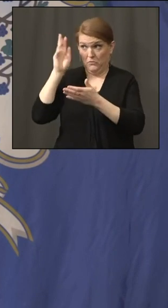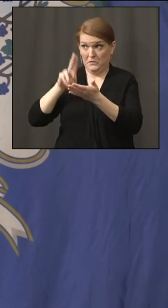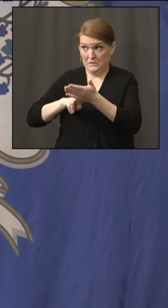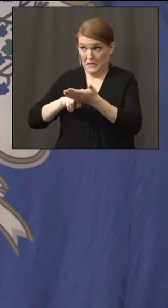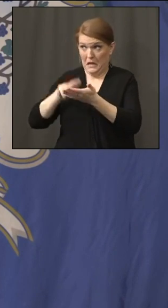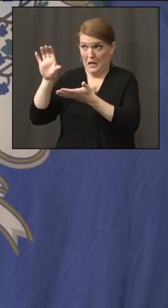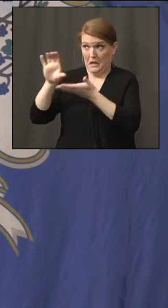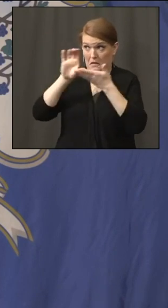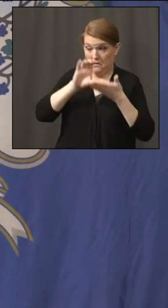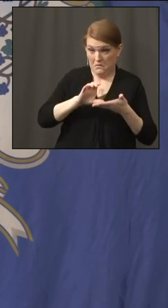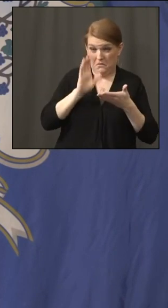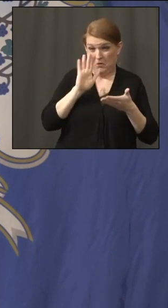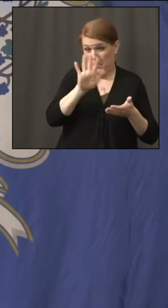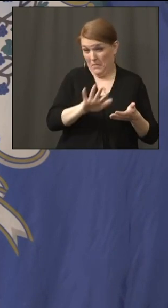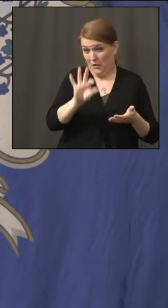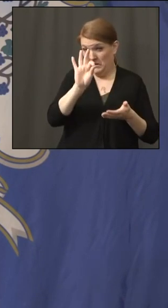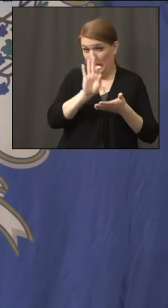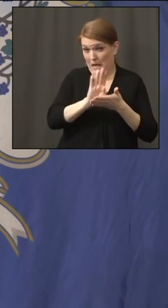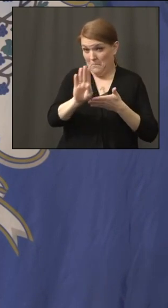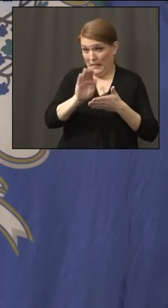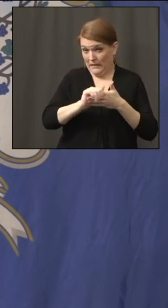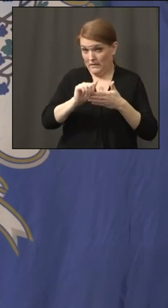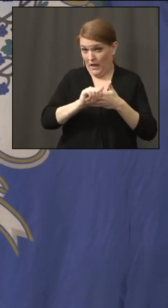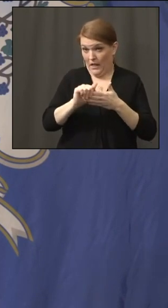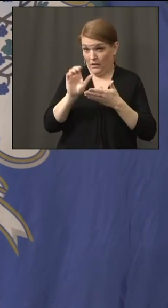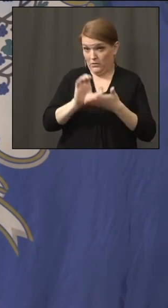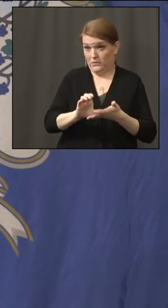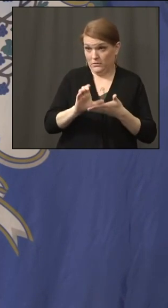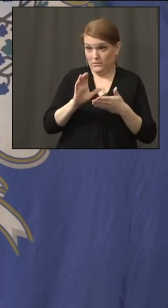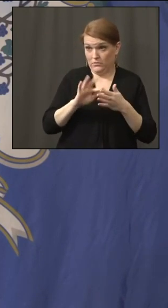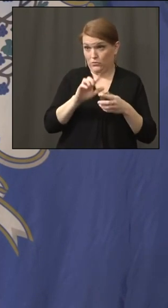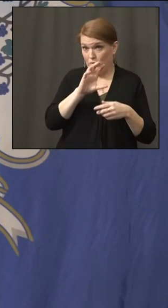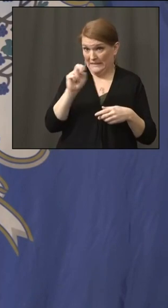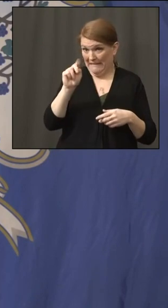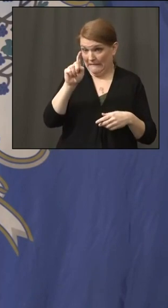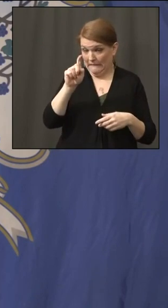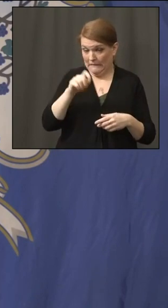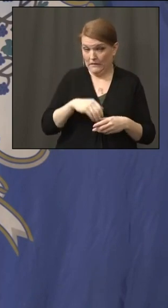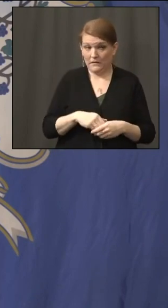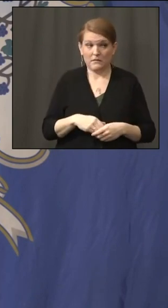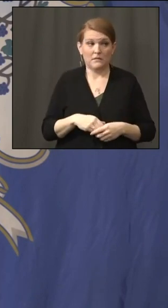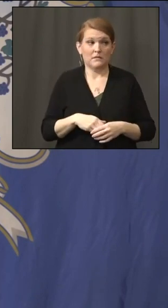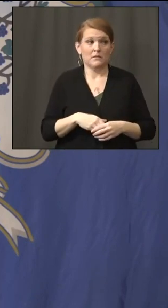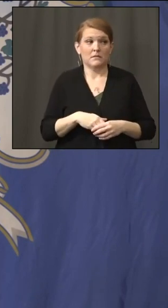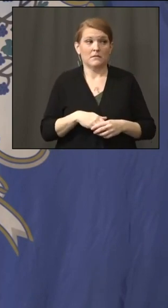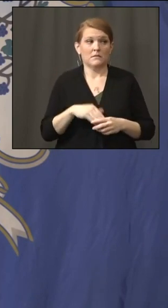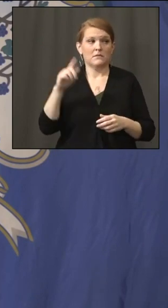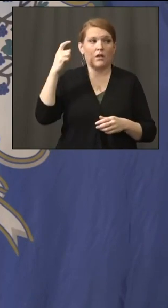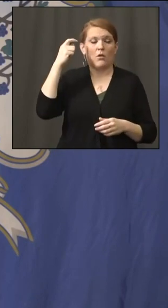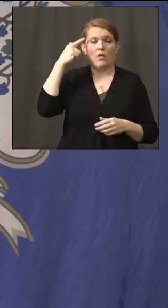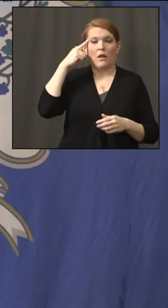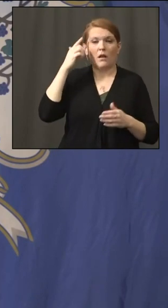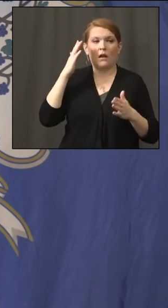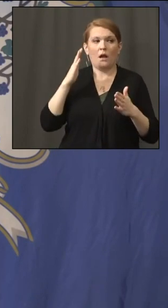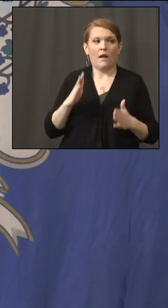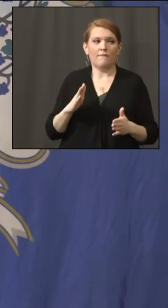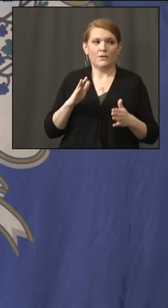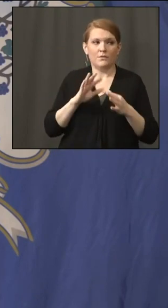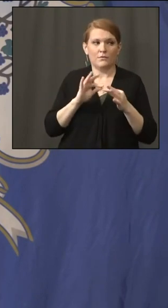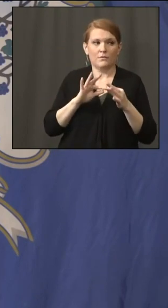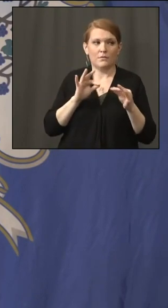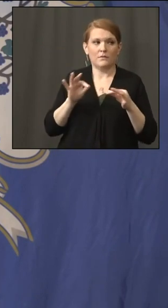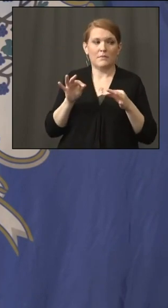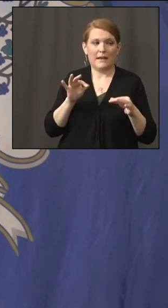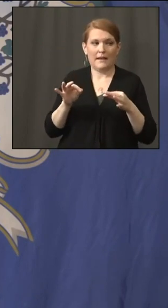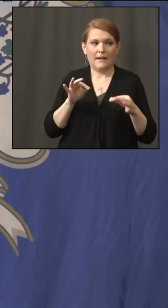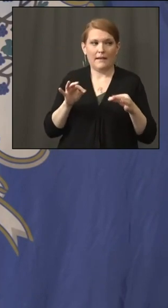Connecticut? I don't think there's a direct correlation. A dandy Simone works for example that probably